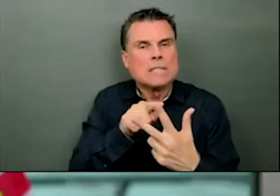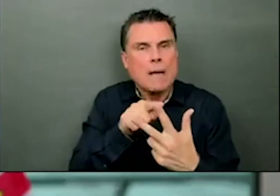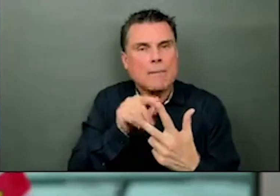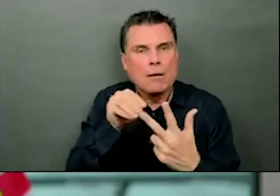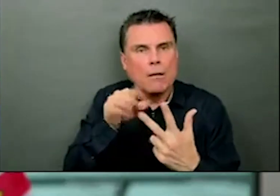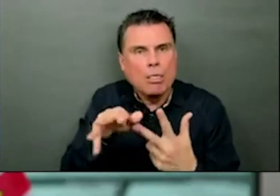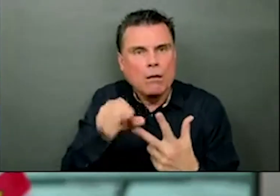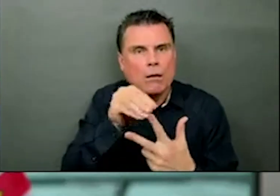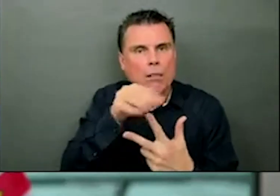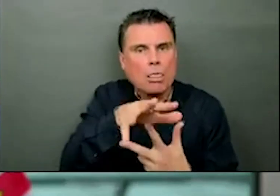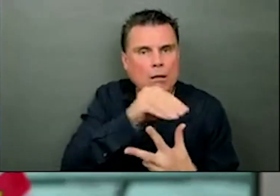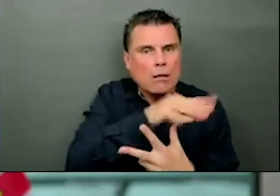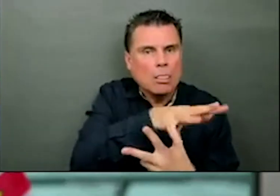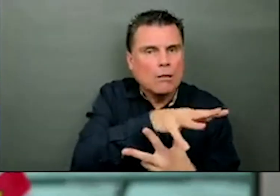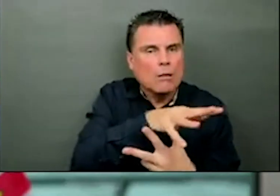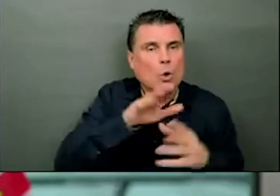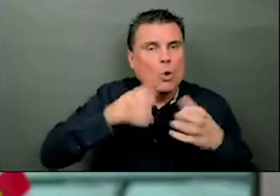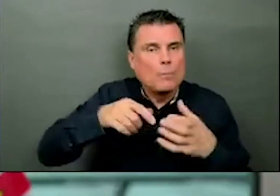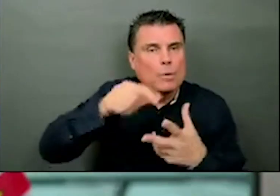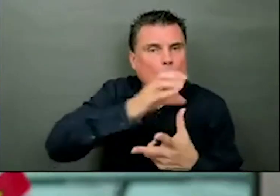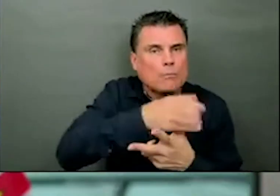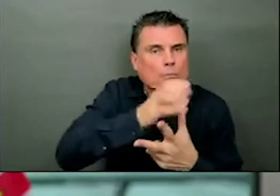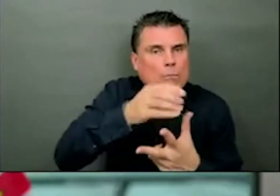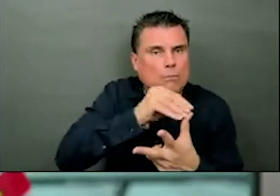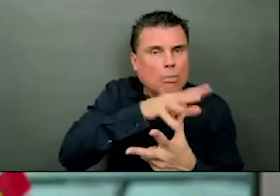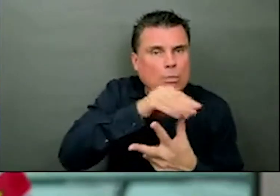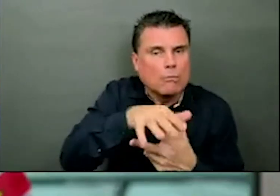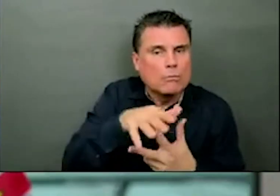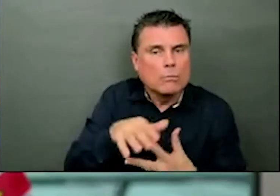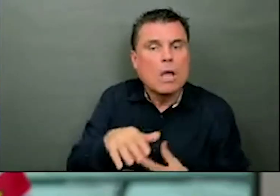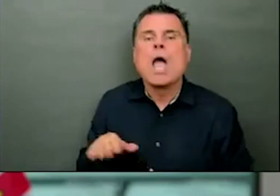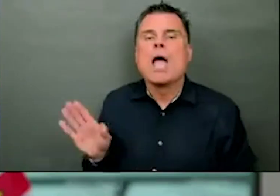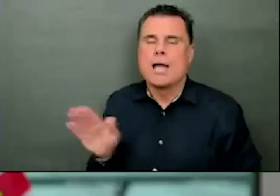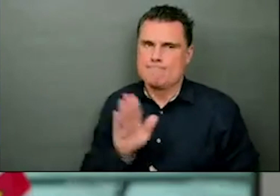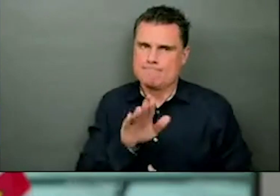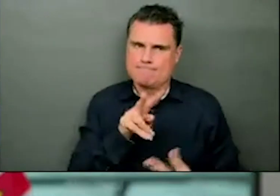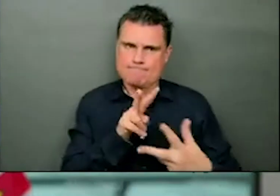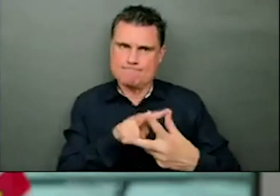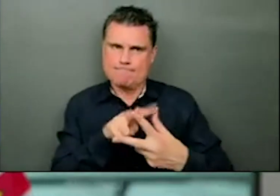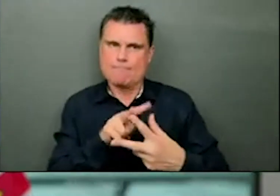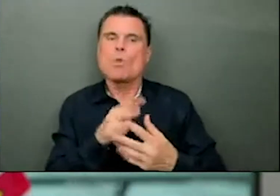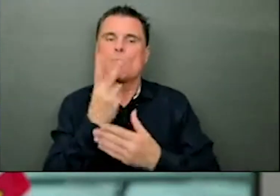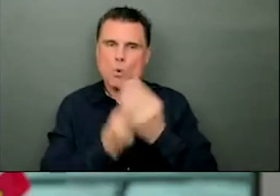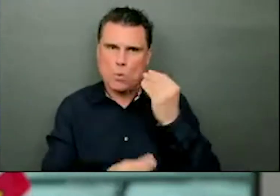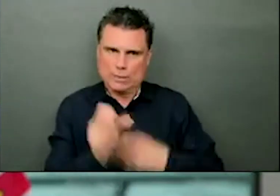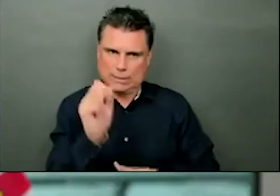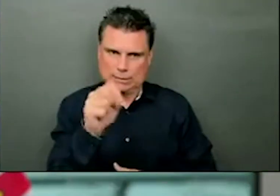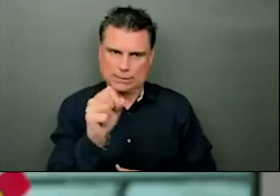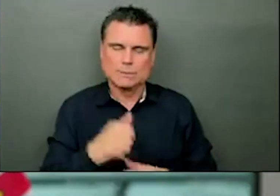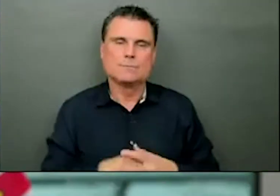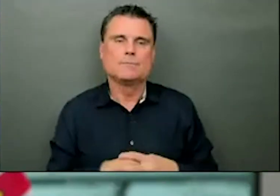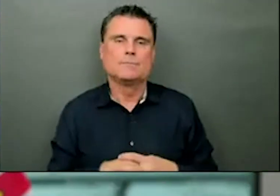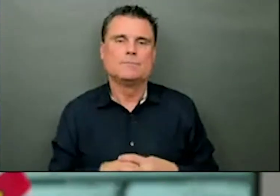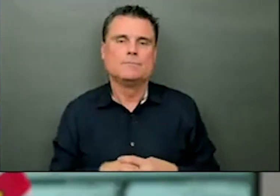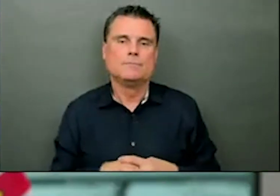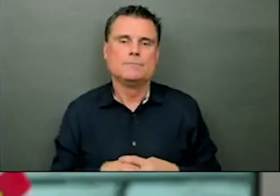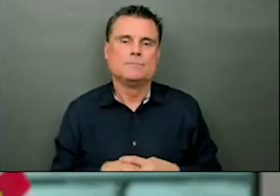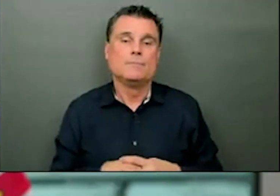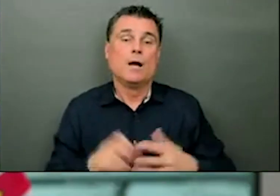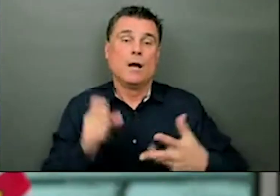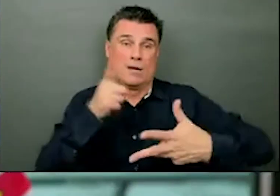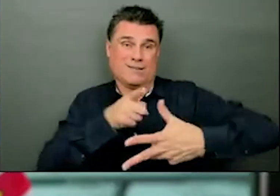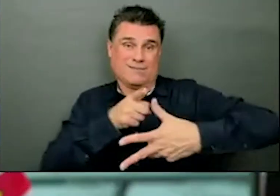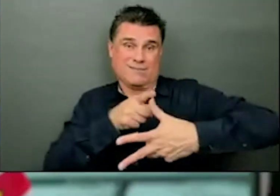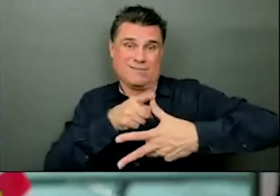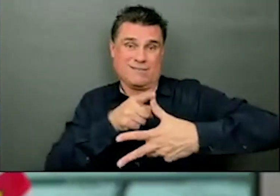tell you that some details. Of the 29 cases that are associated